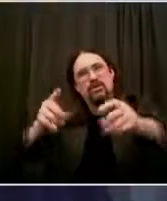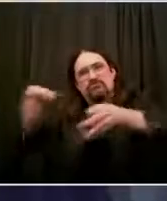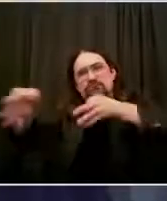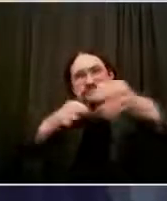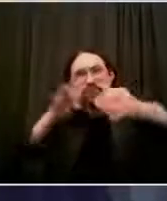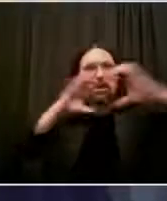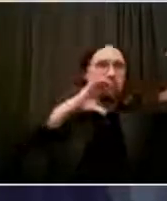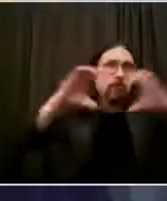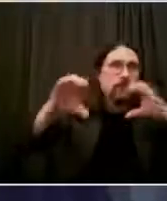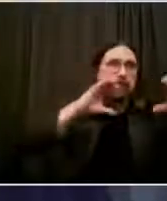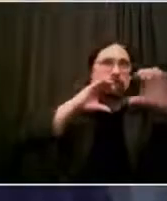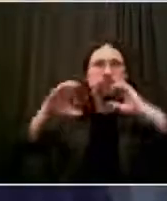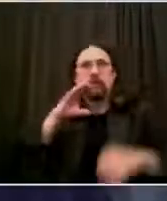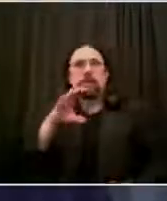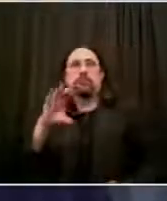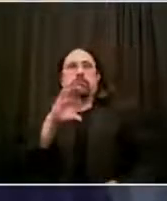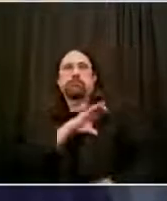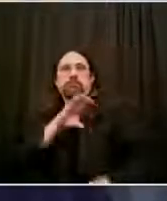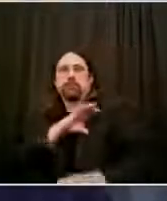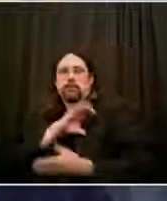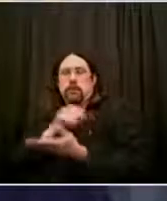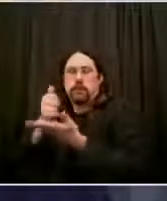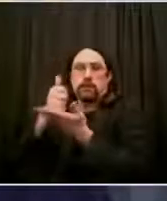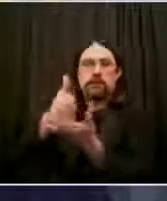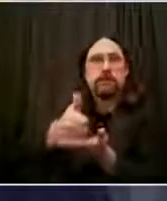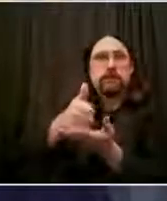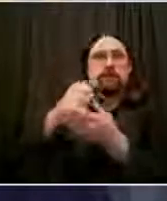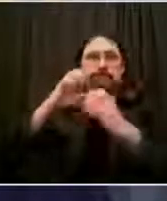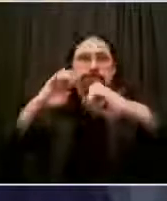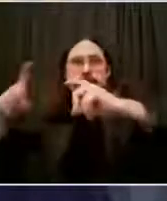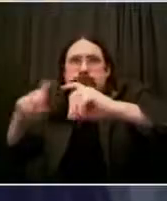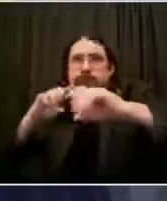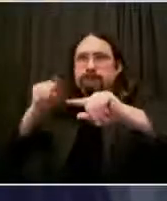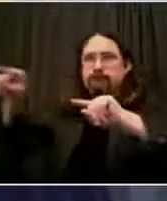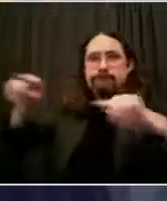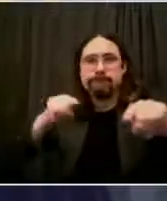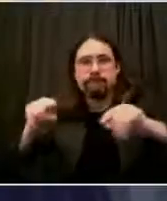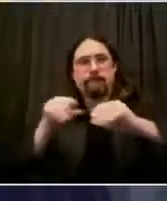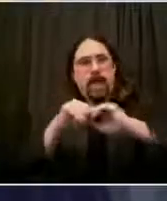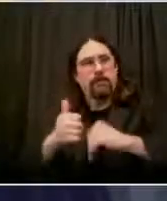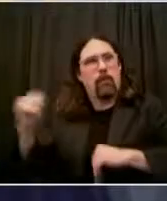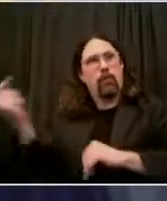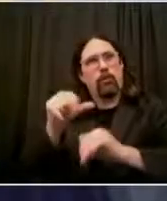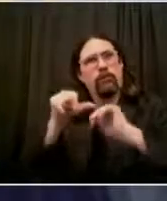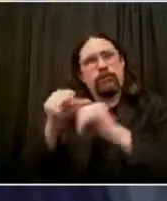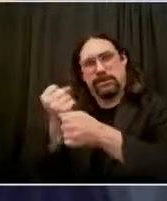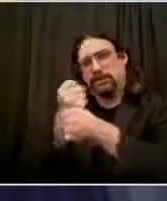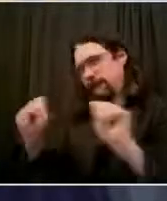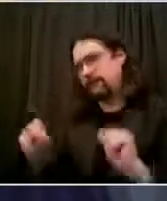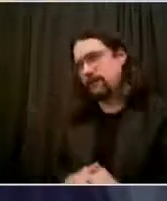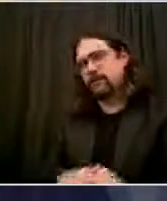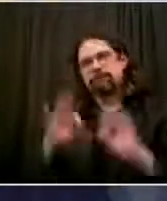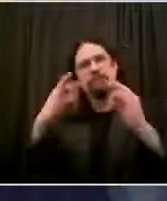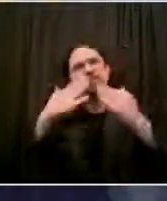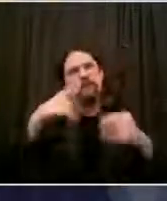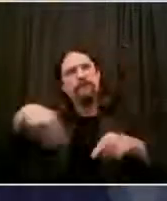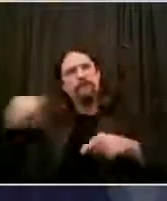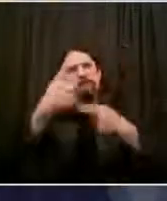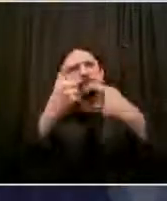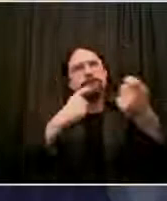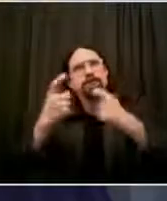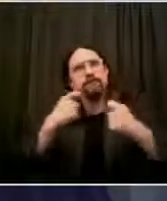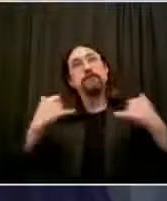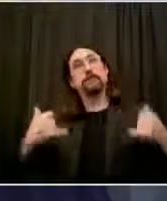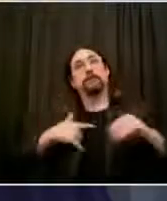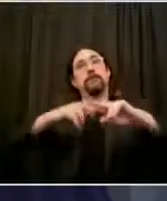I'll conclude by saying we are dealing with some of the biggest challenges in the history of the city right now. Maybe the single most